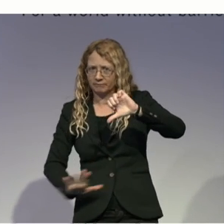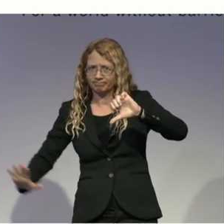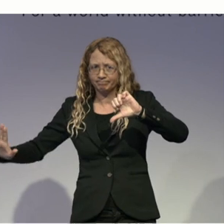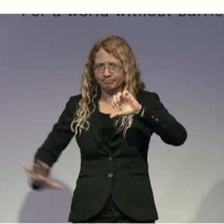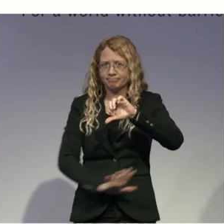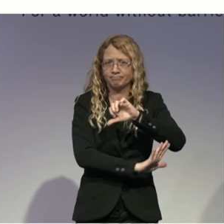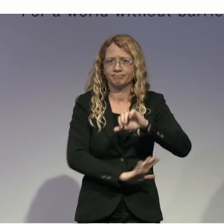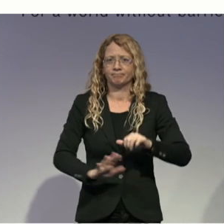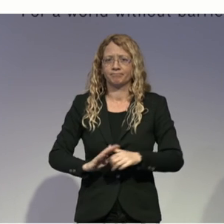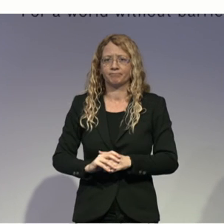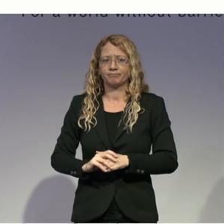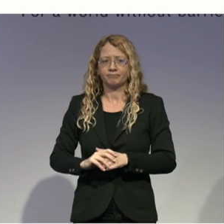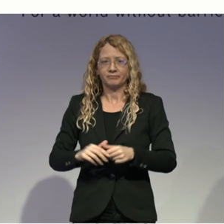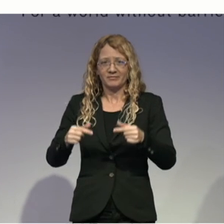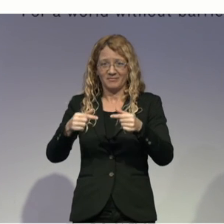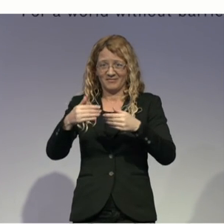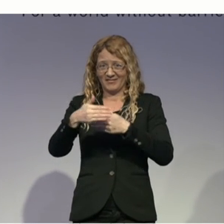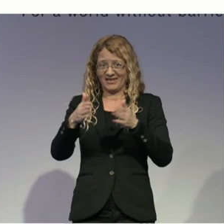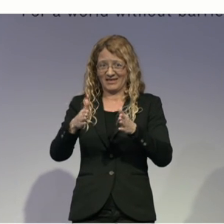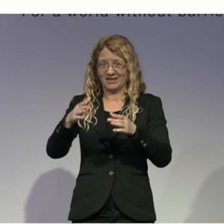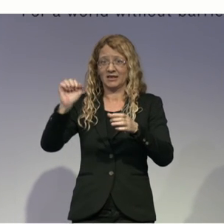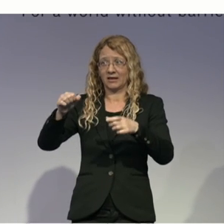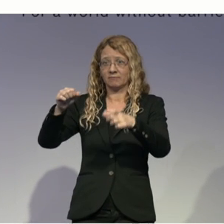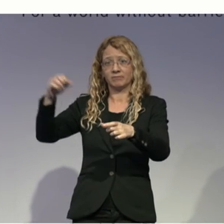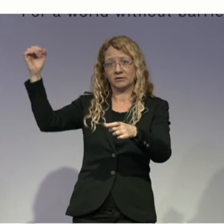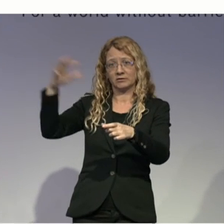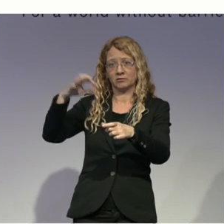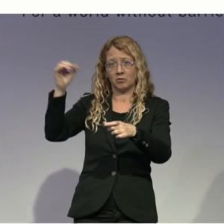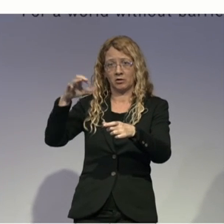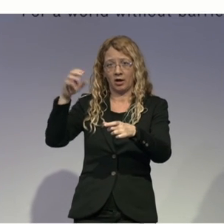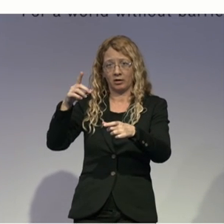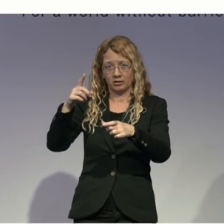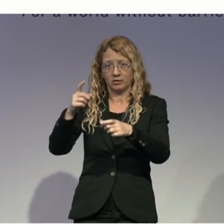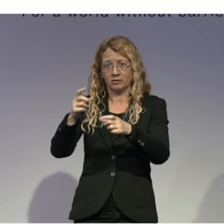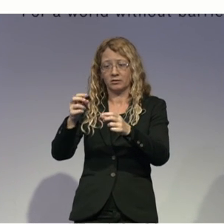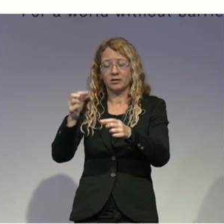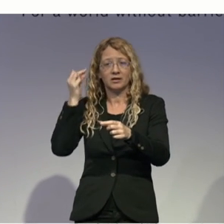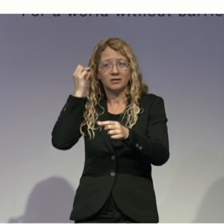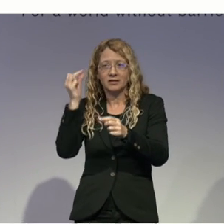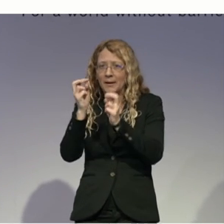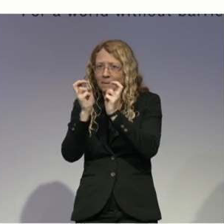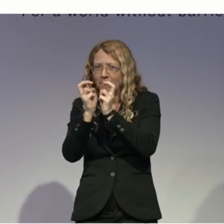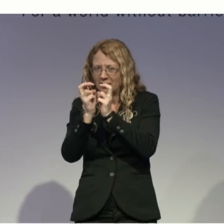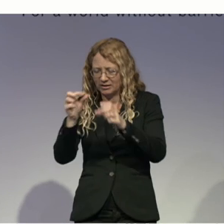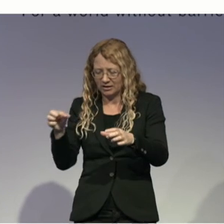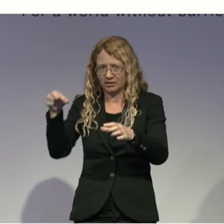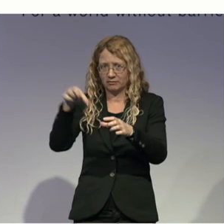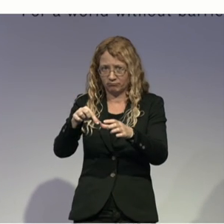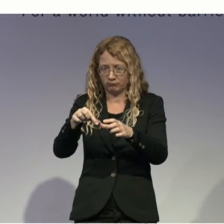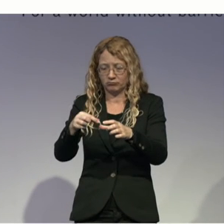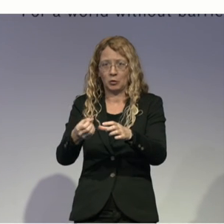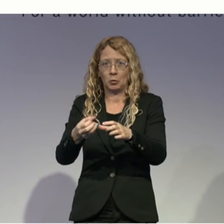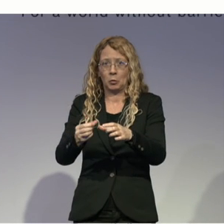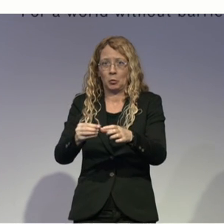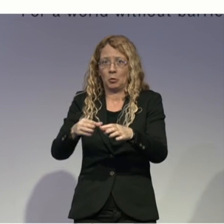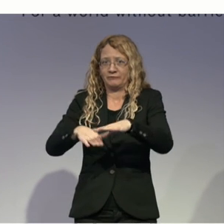energy or ambient light to recharge a hearing aid battery or to recharge the solar ear hearing aid.